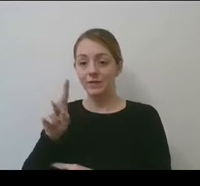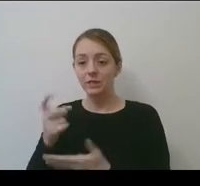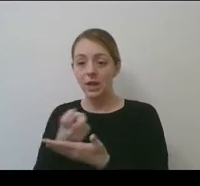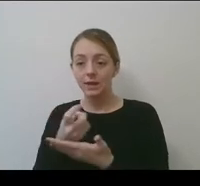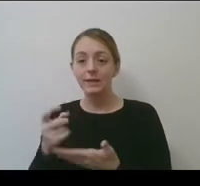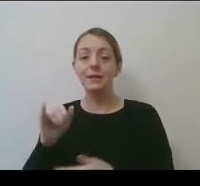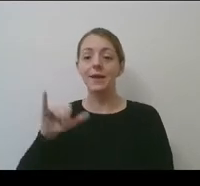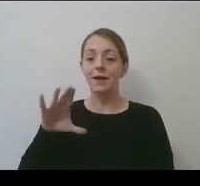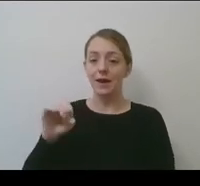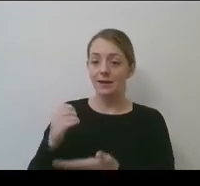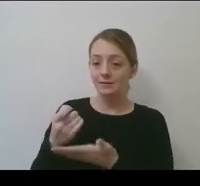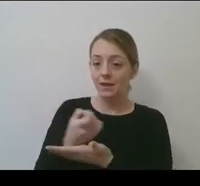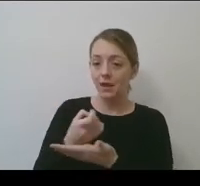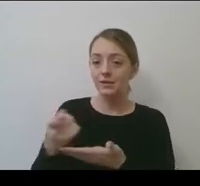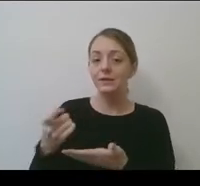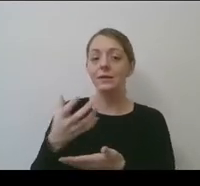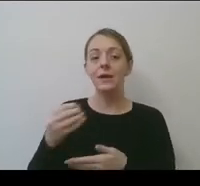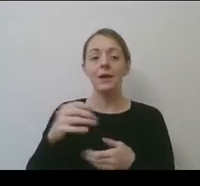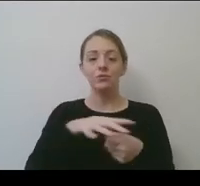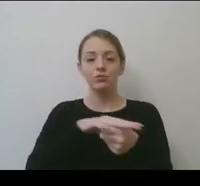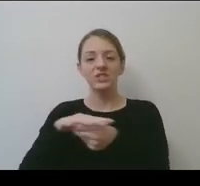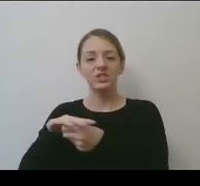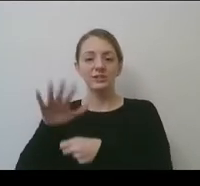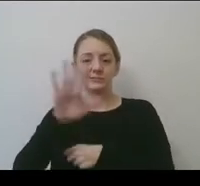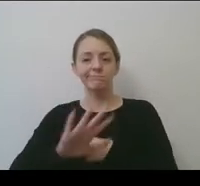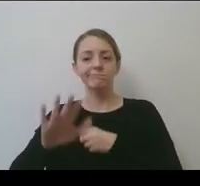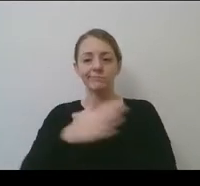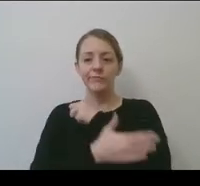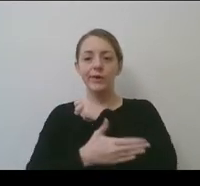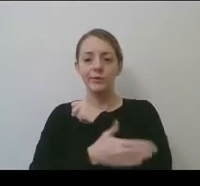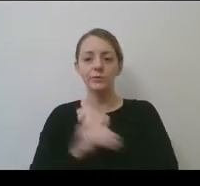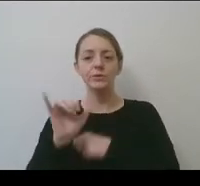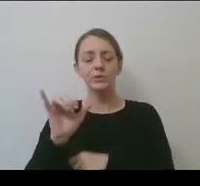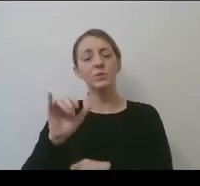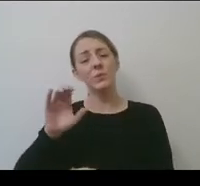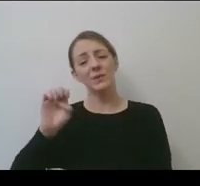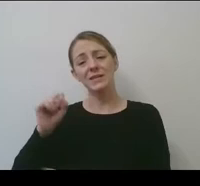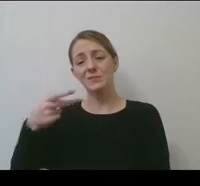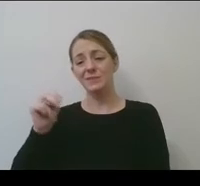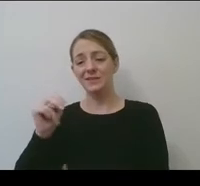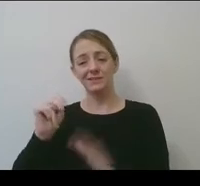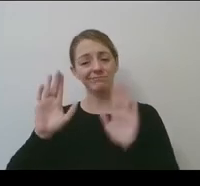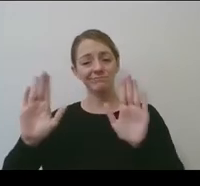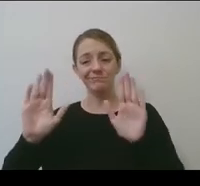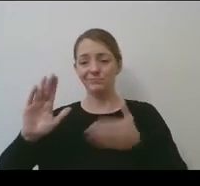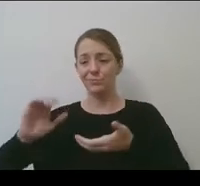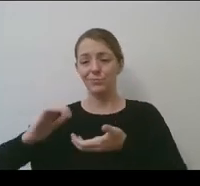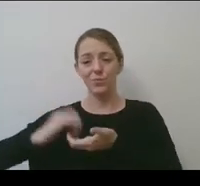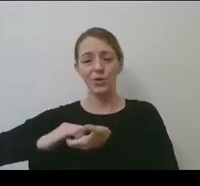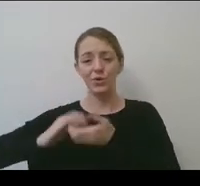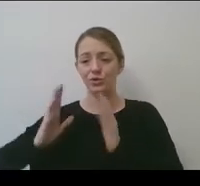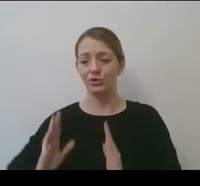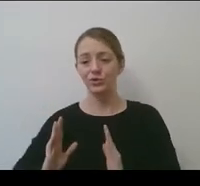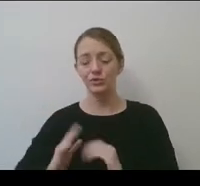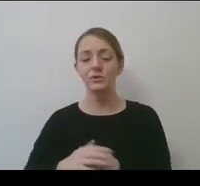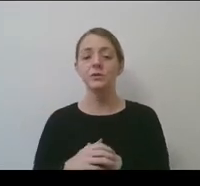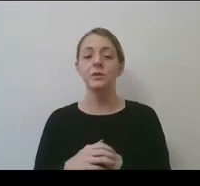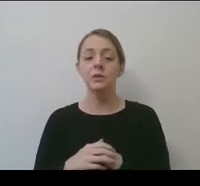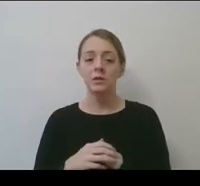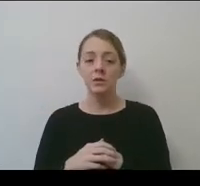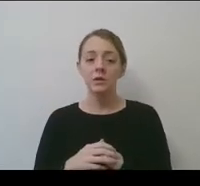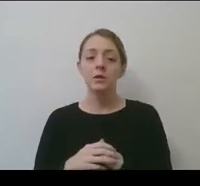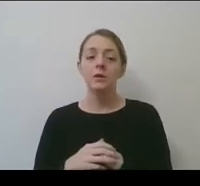rounds of cross country as well. So they've been really, really good partners. You know, it's been noted that, uh, that